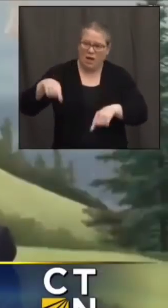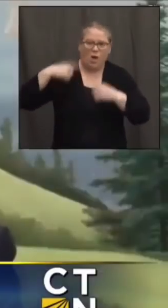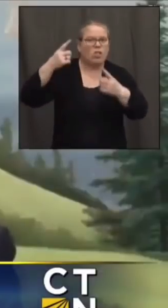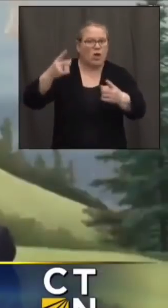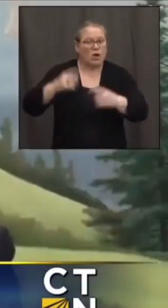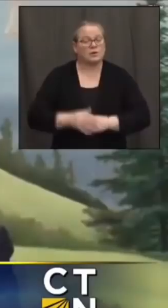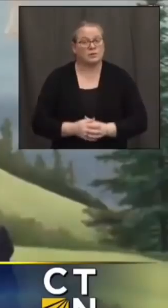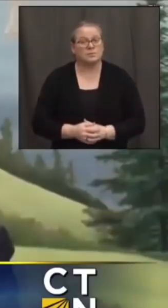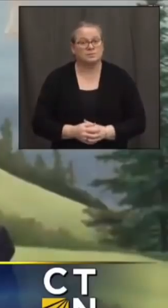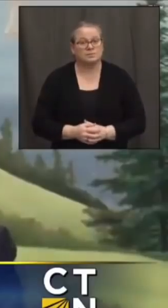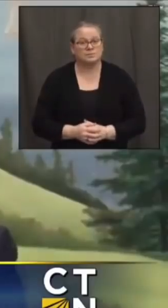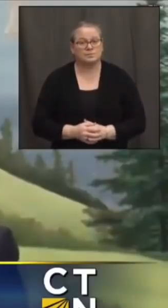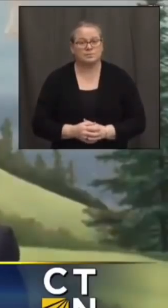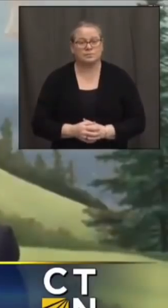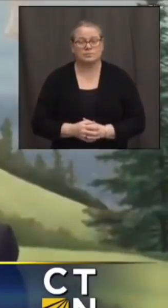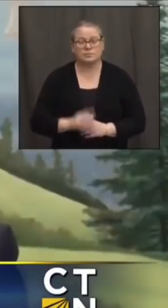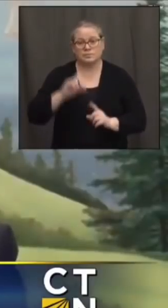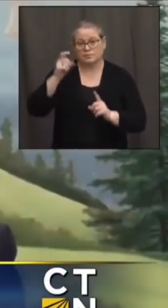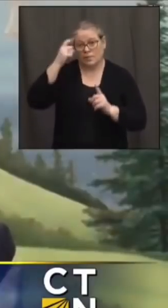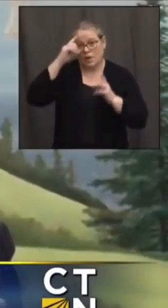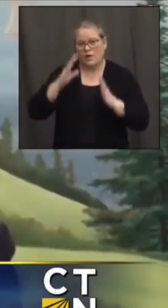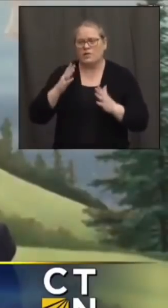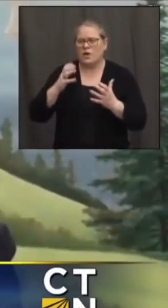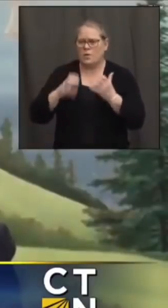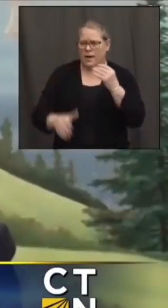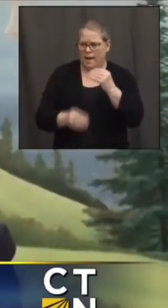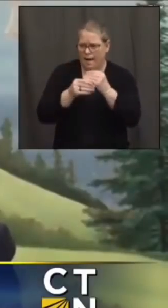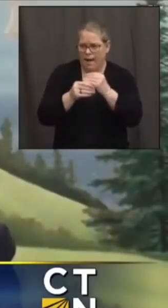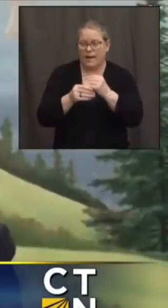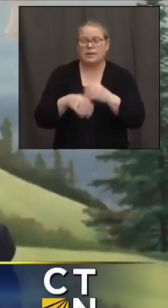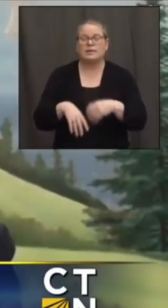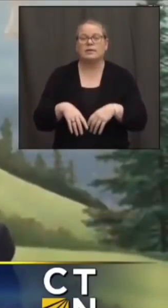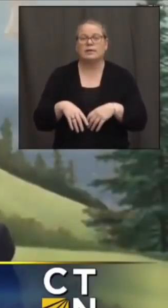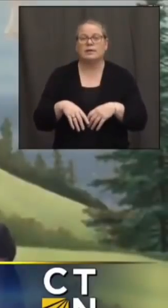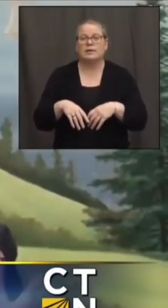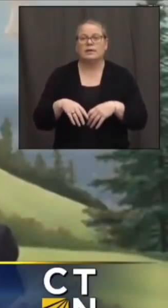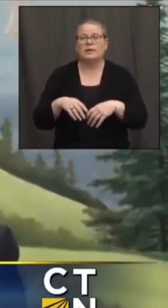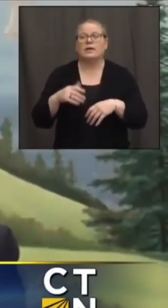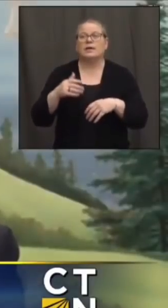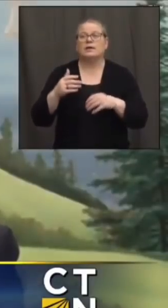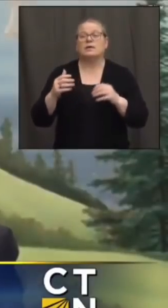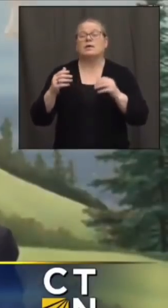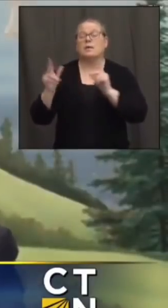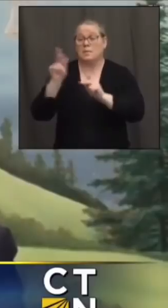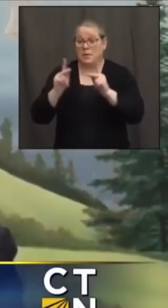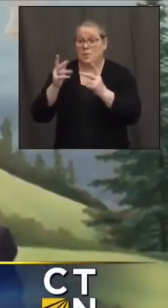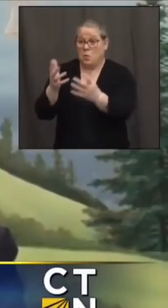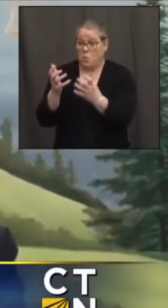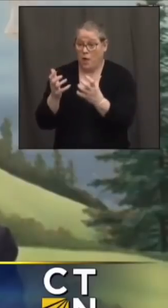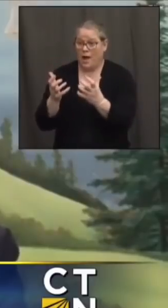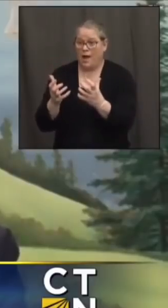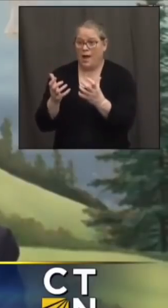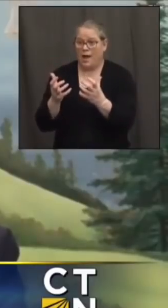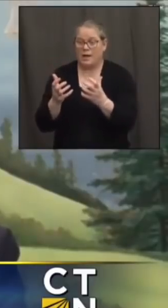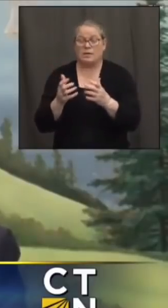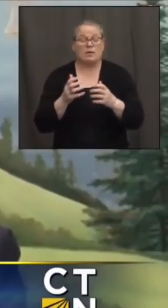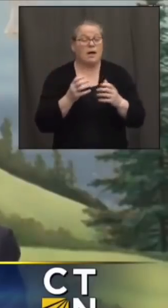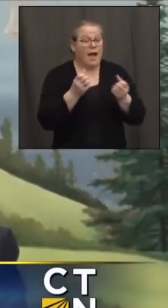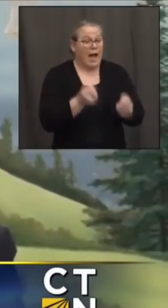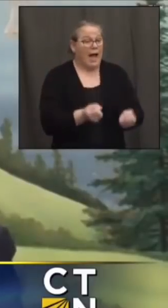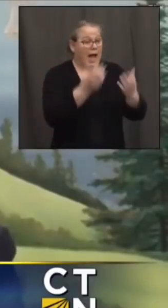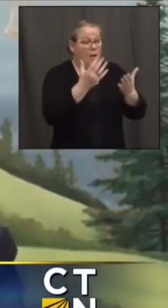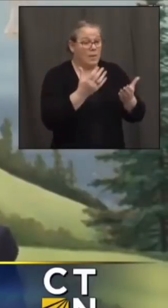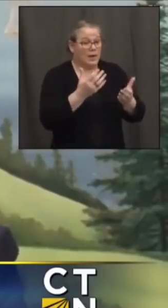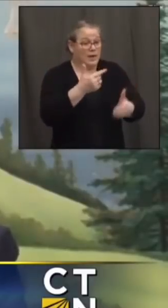i'd only add that um demand is far outstripping supply deirdre said we're working on the um you know